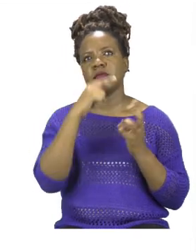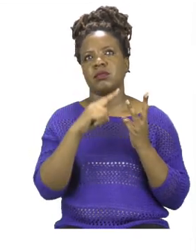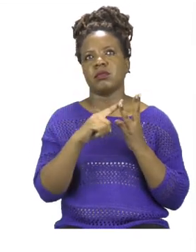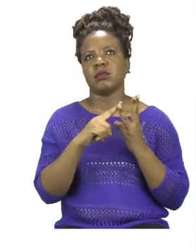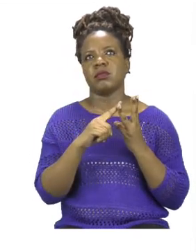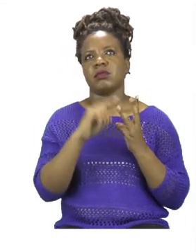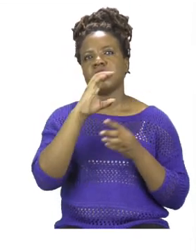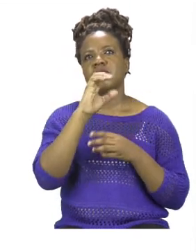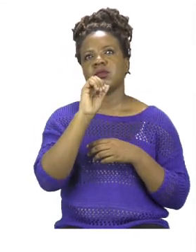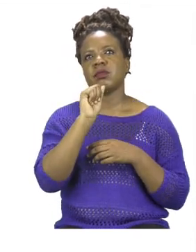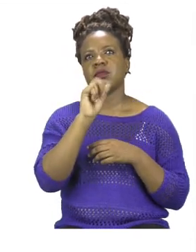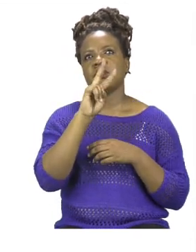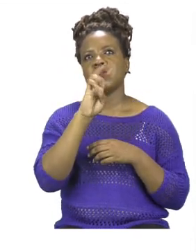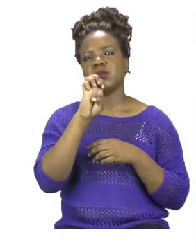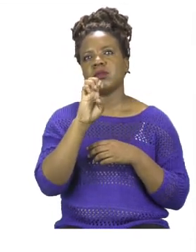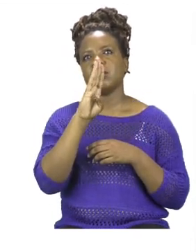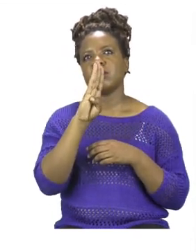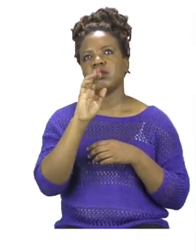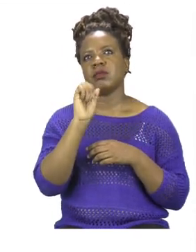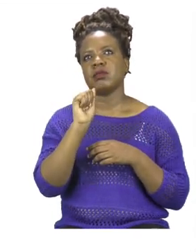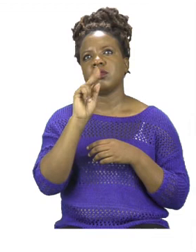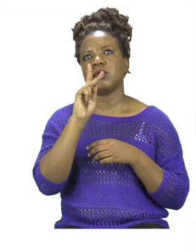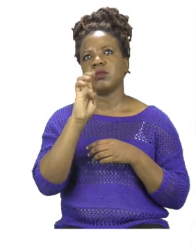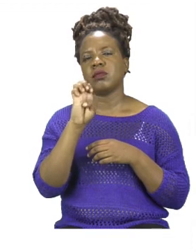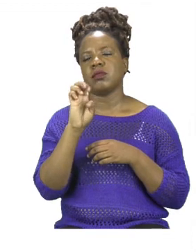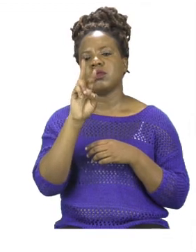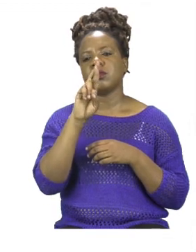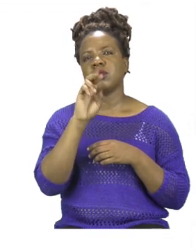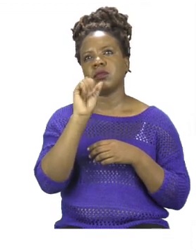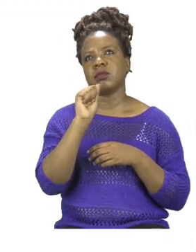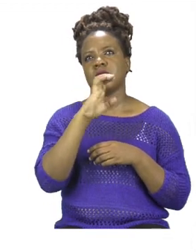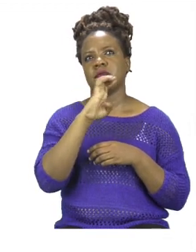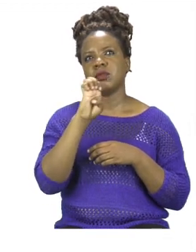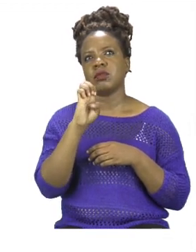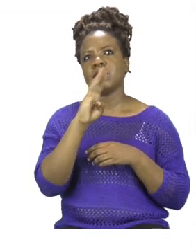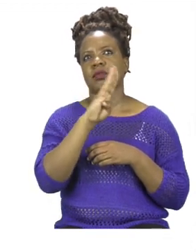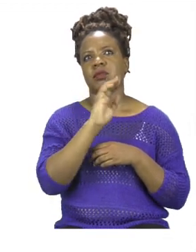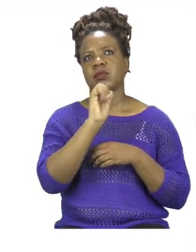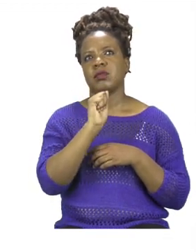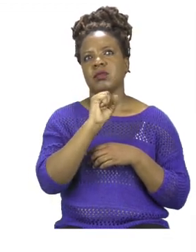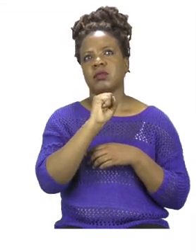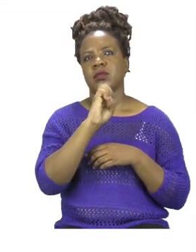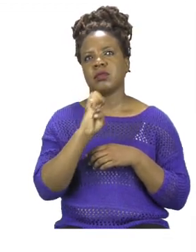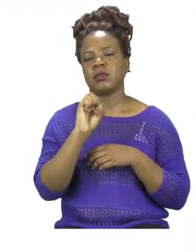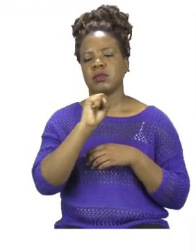bake, race, base, sail,